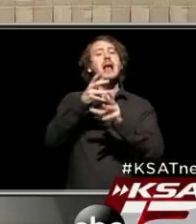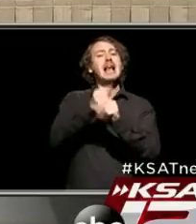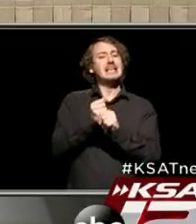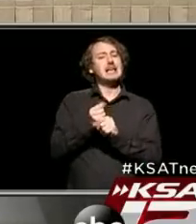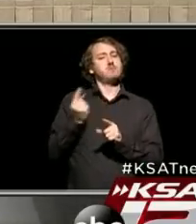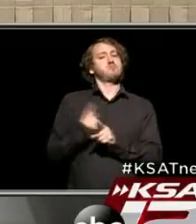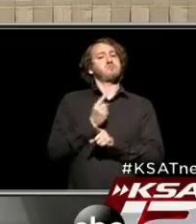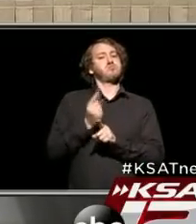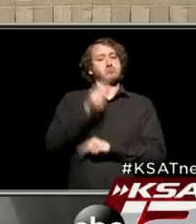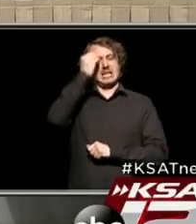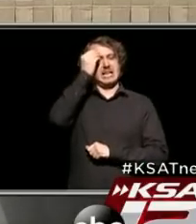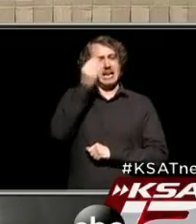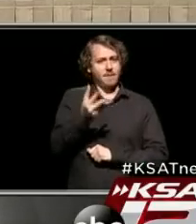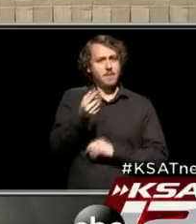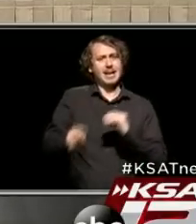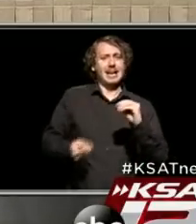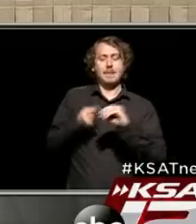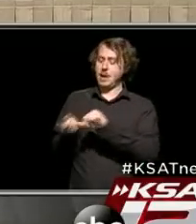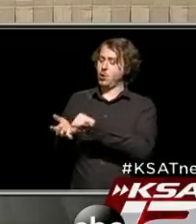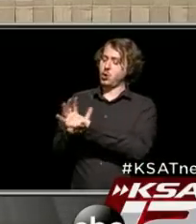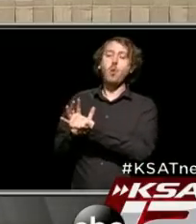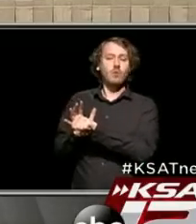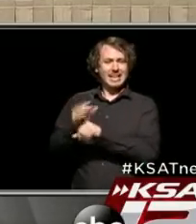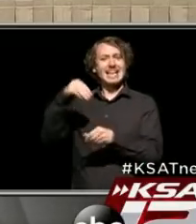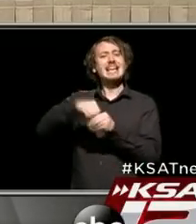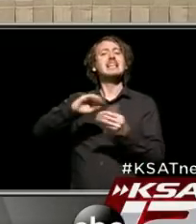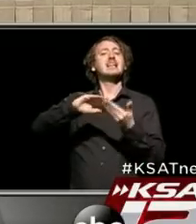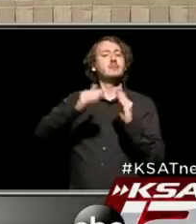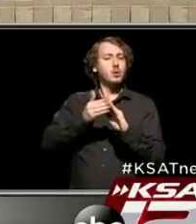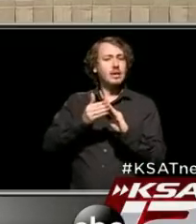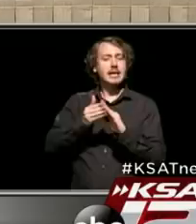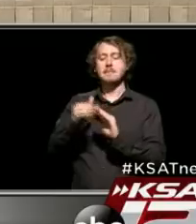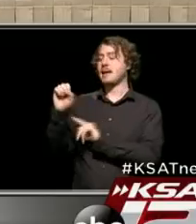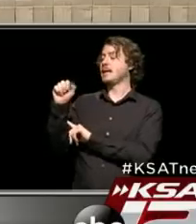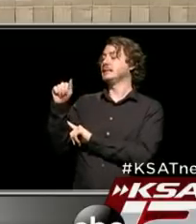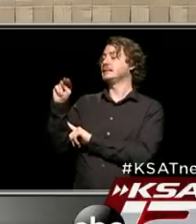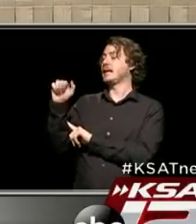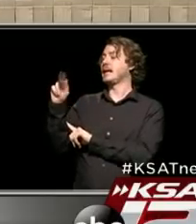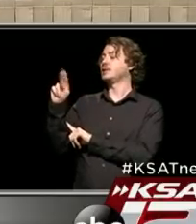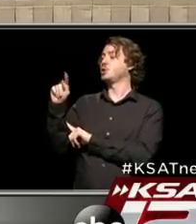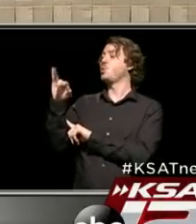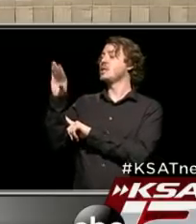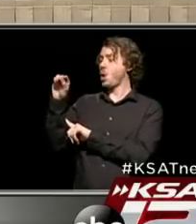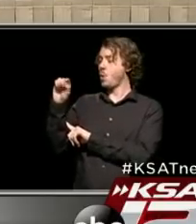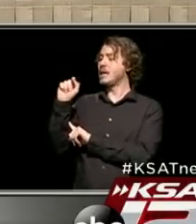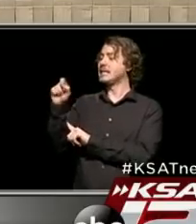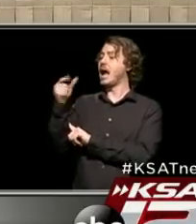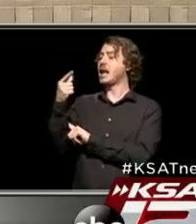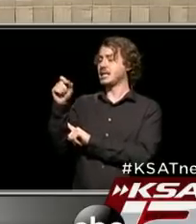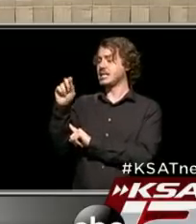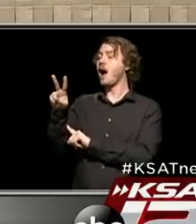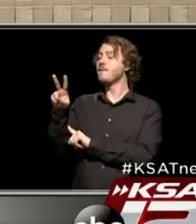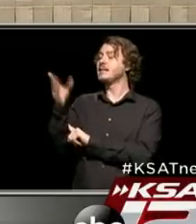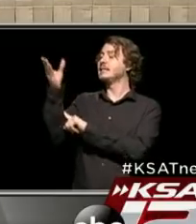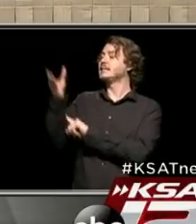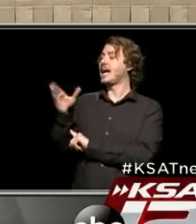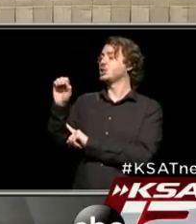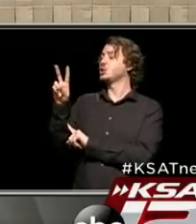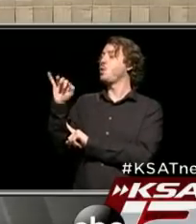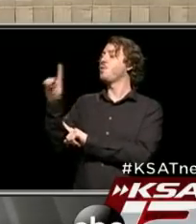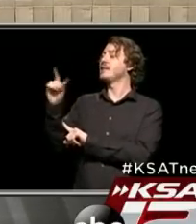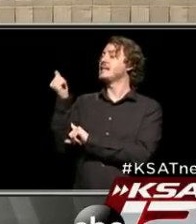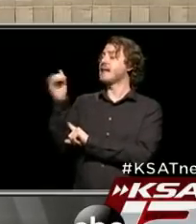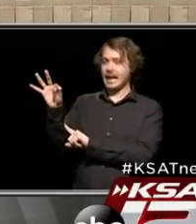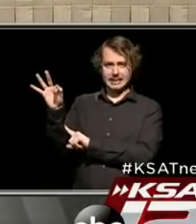information on COVID-19 in our community by going to the San Antonio website at sanantonio.gov slash COVID